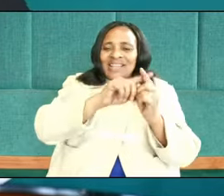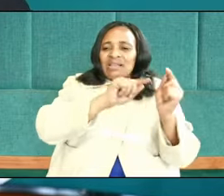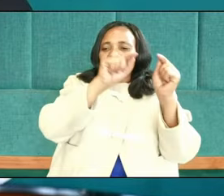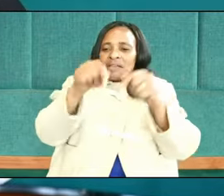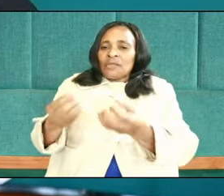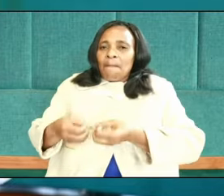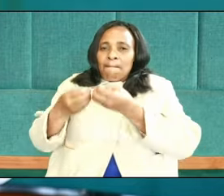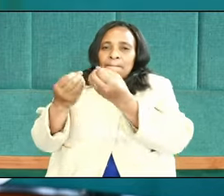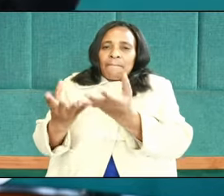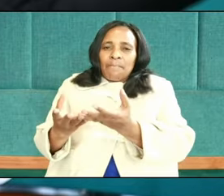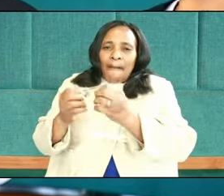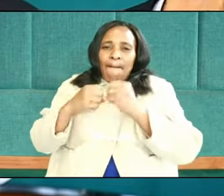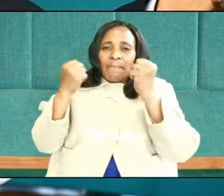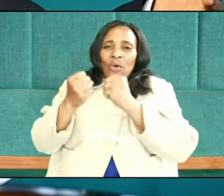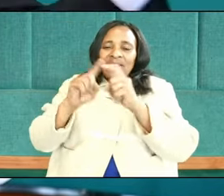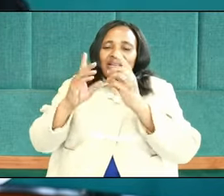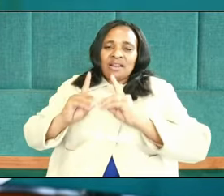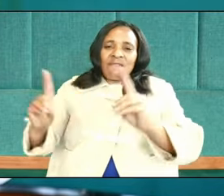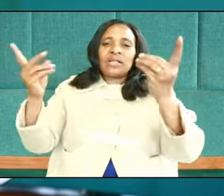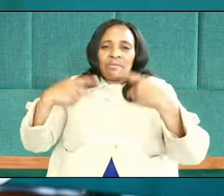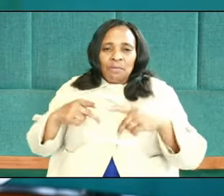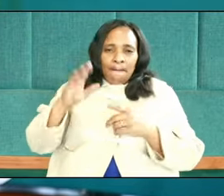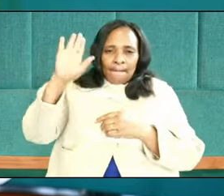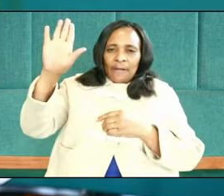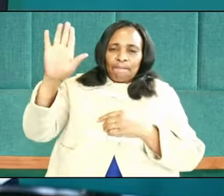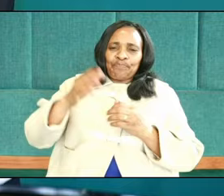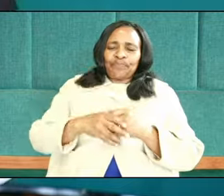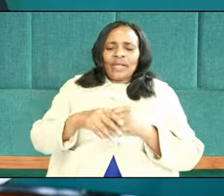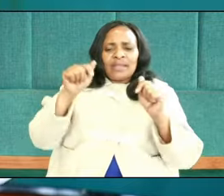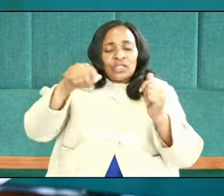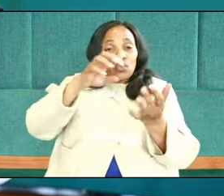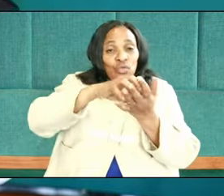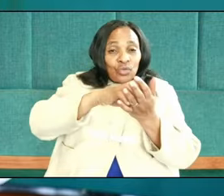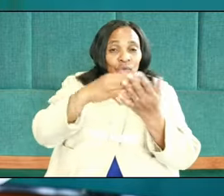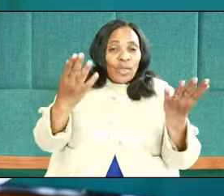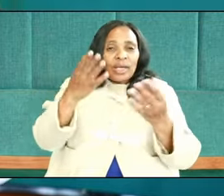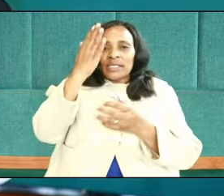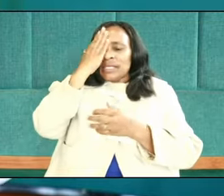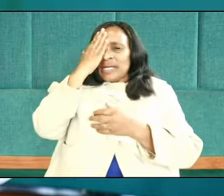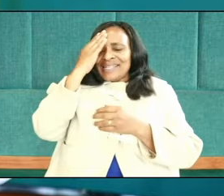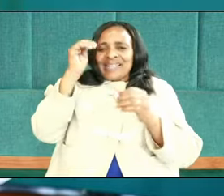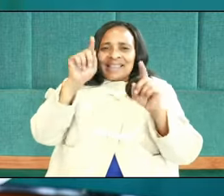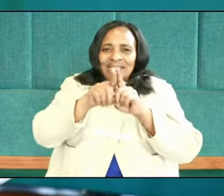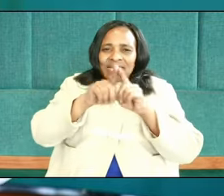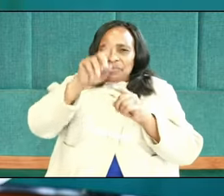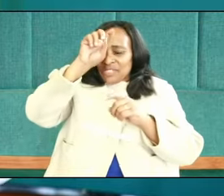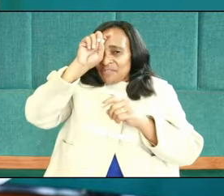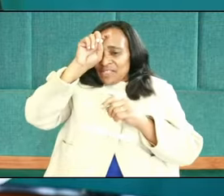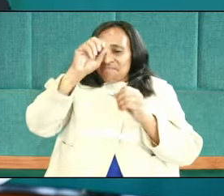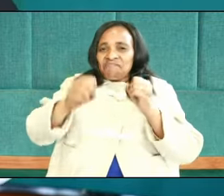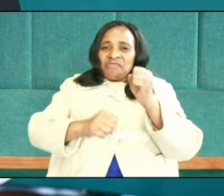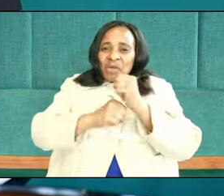bear on that condition and delivers his people. So in the situation of Israel, as they were experiencing the Egyptian bondage,